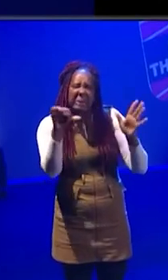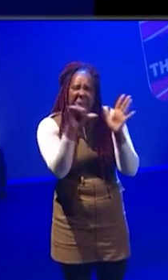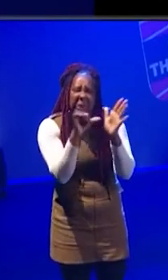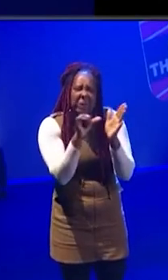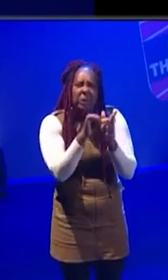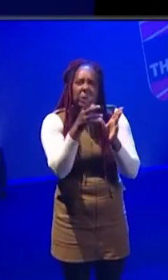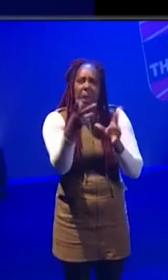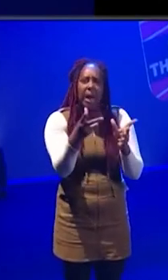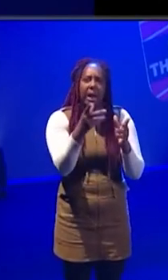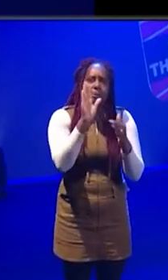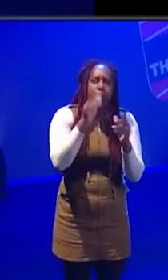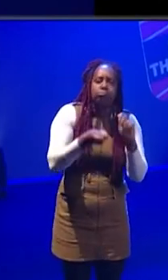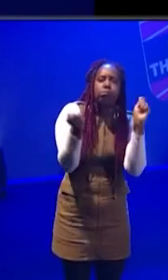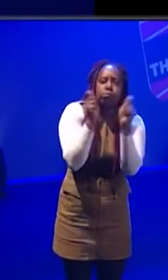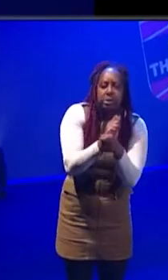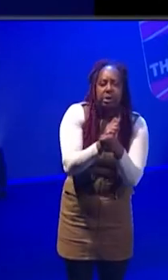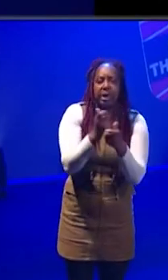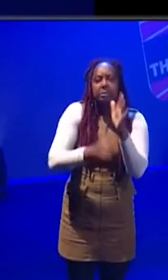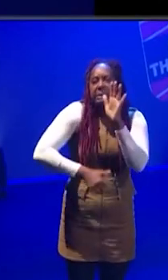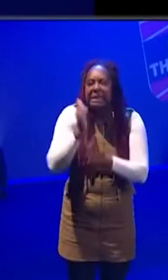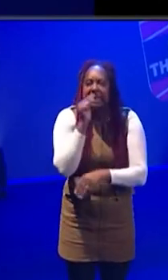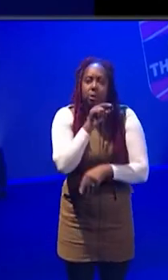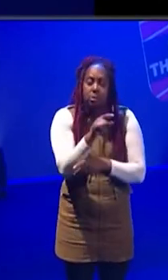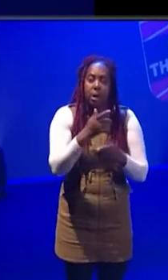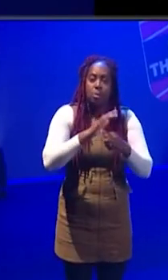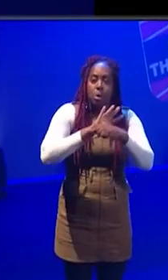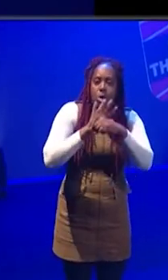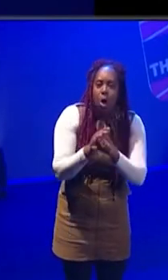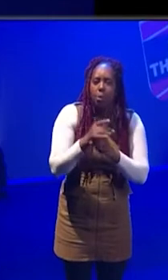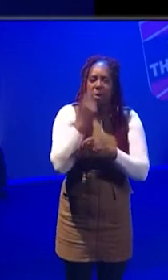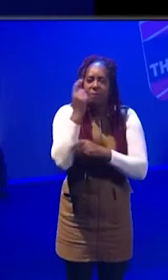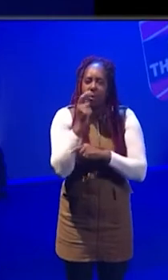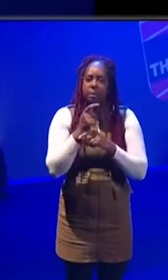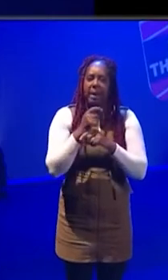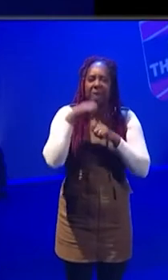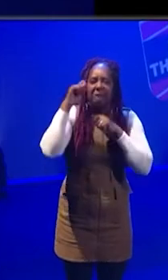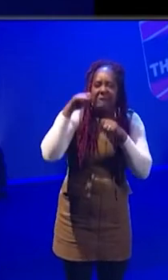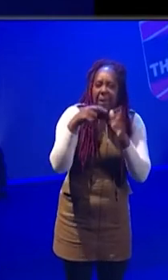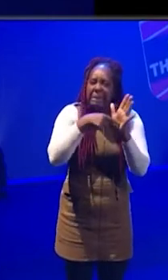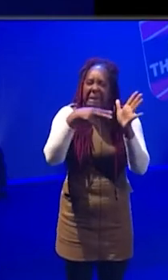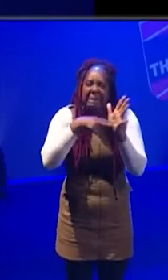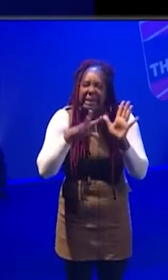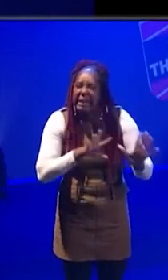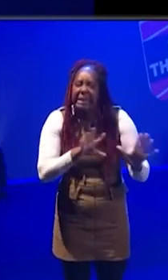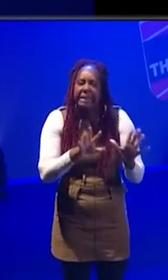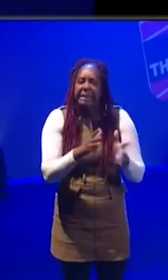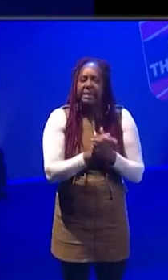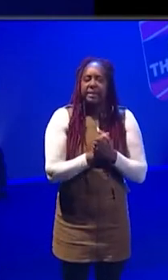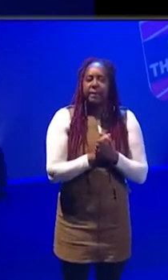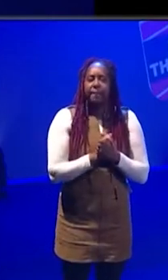transfer skills across. So prior to the pandemic, if I thought about film or TV, that probably would have